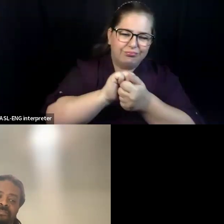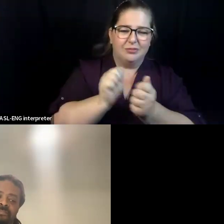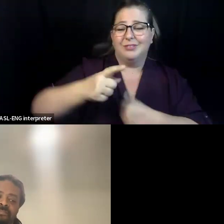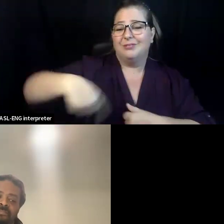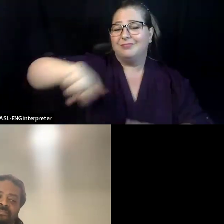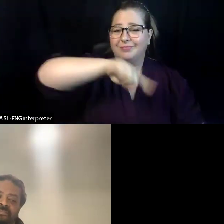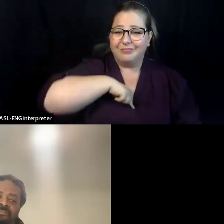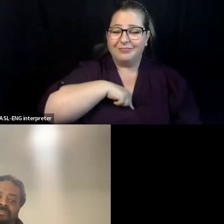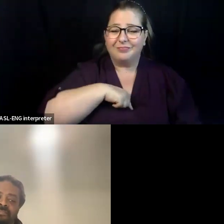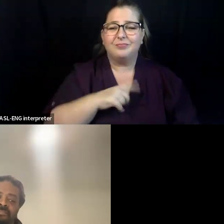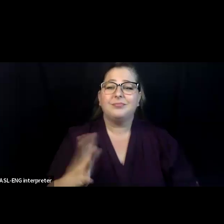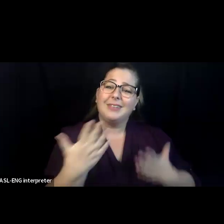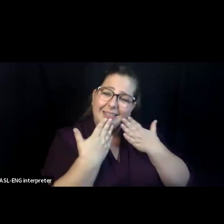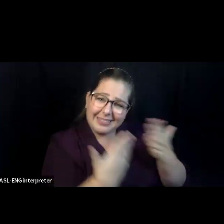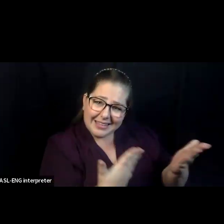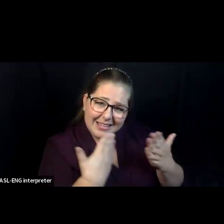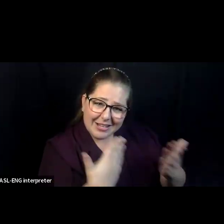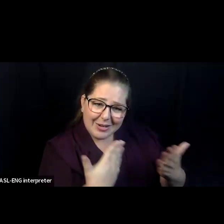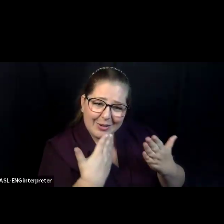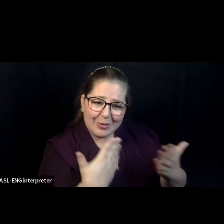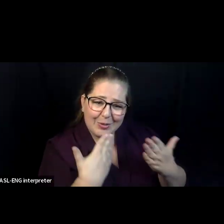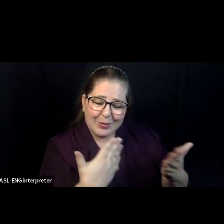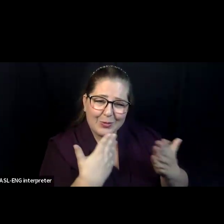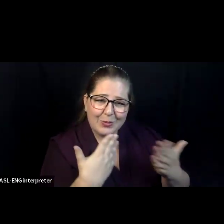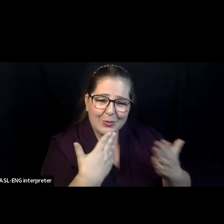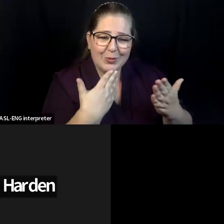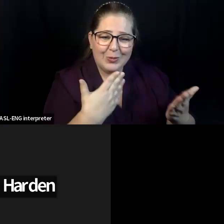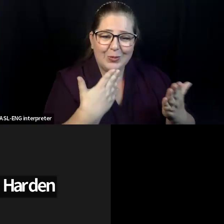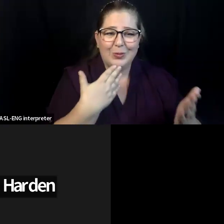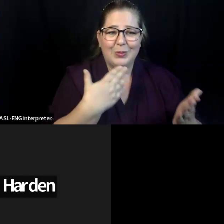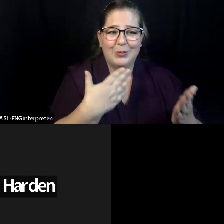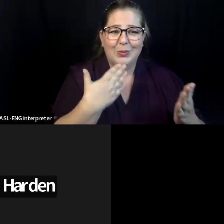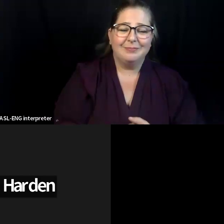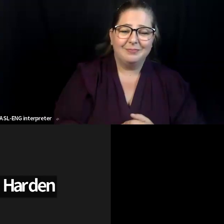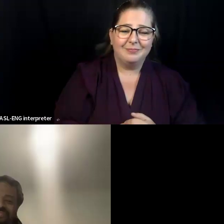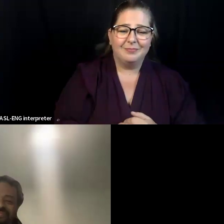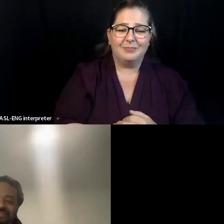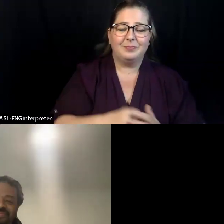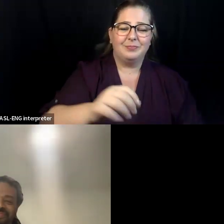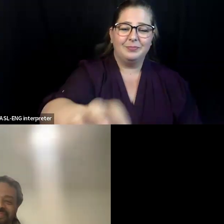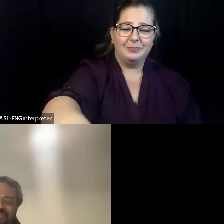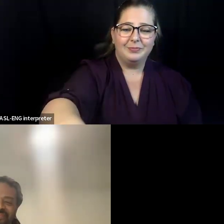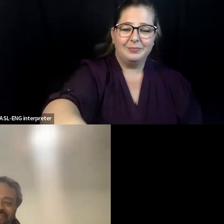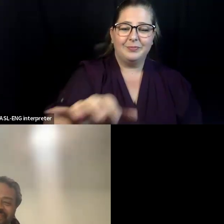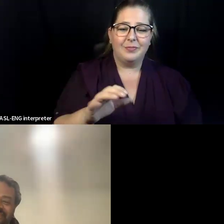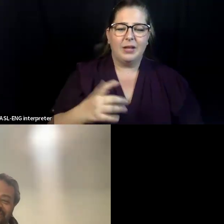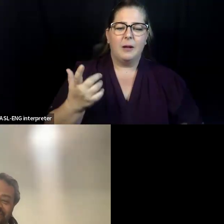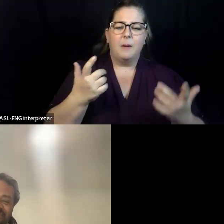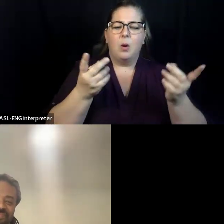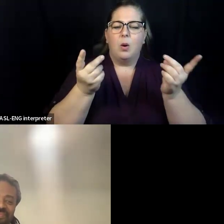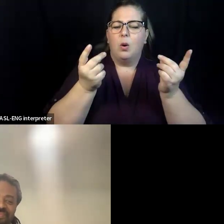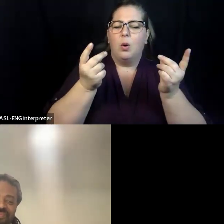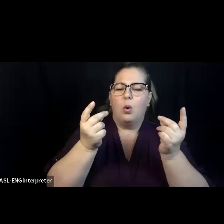Thank you, Damani. And just a quick image description. Oh, you covered the image description of the baby, but you know, this shows an image of